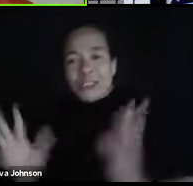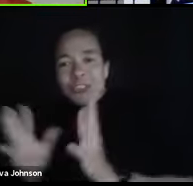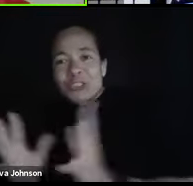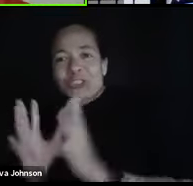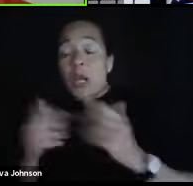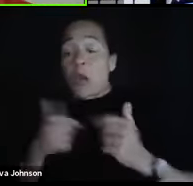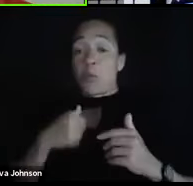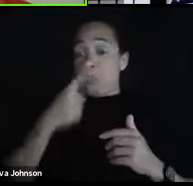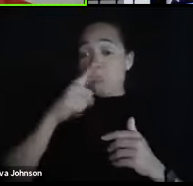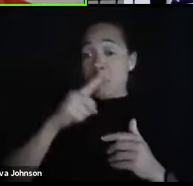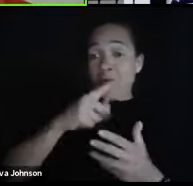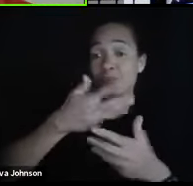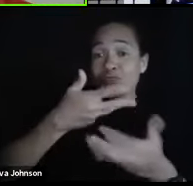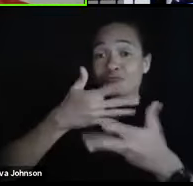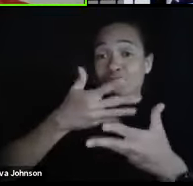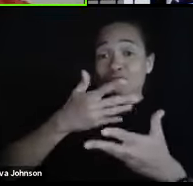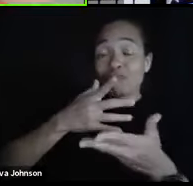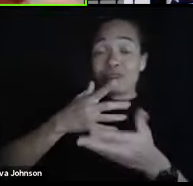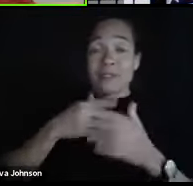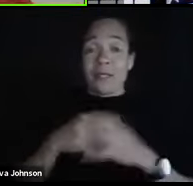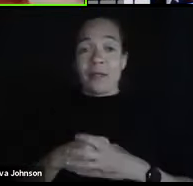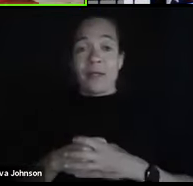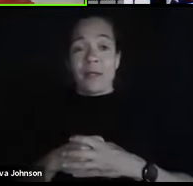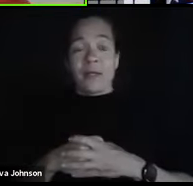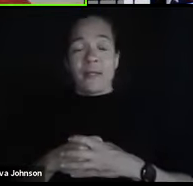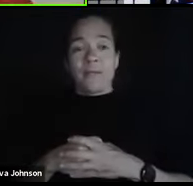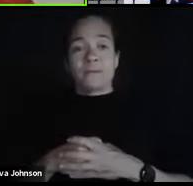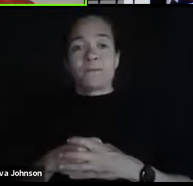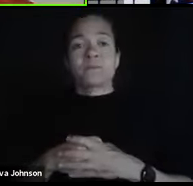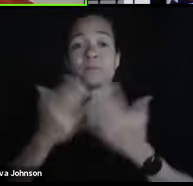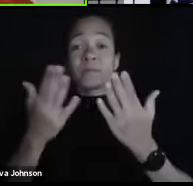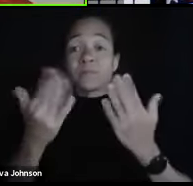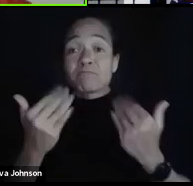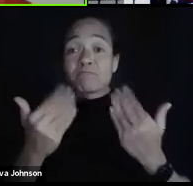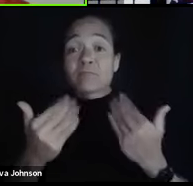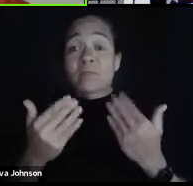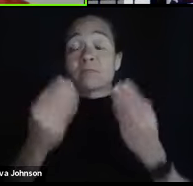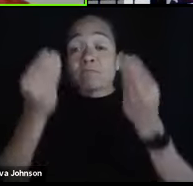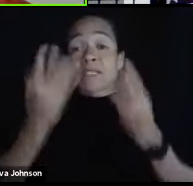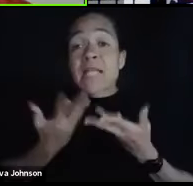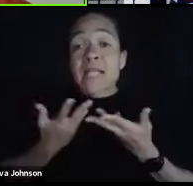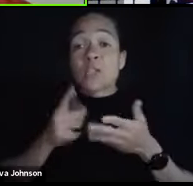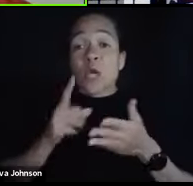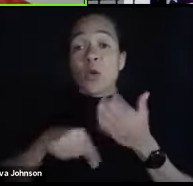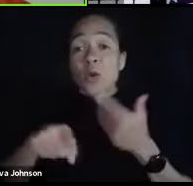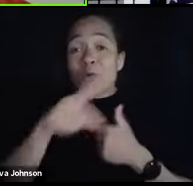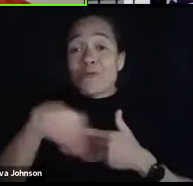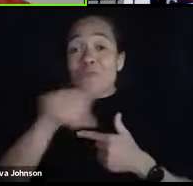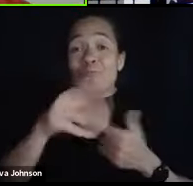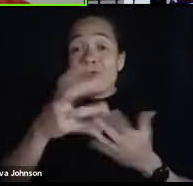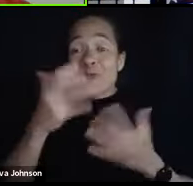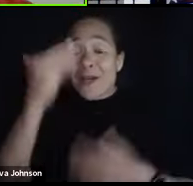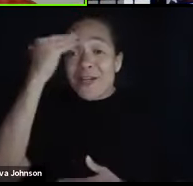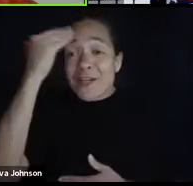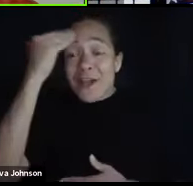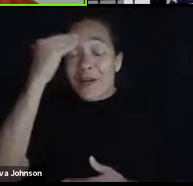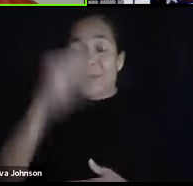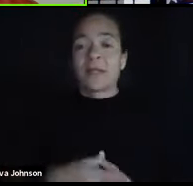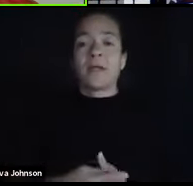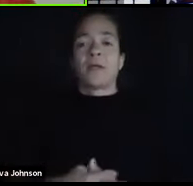about that and let you all kind of tell us what you want to know about. That's why we're here tonight. So we definitely appreciate that.